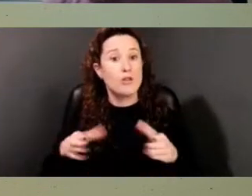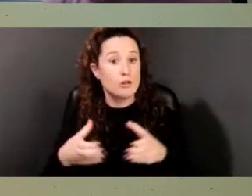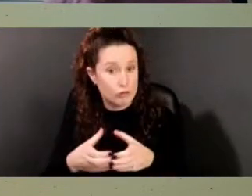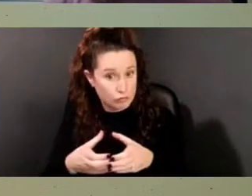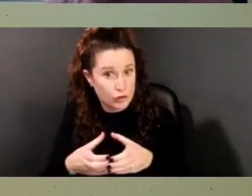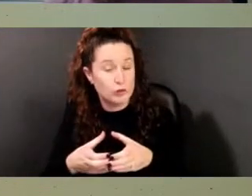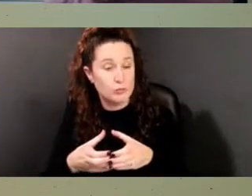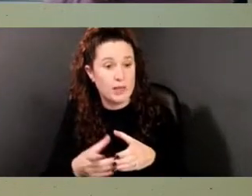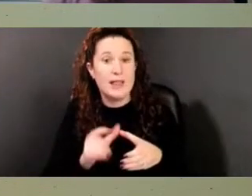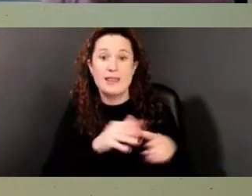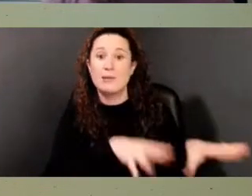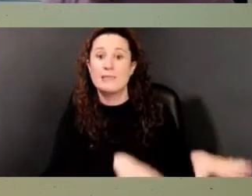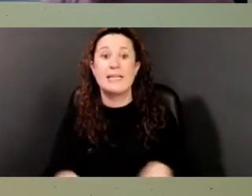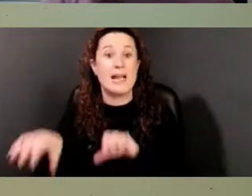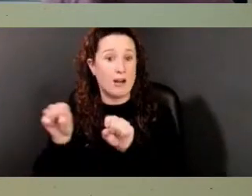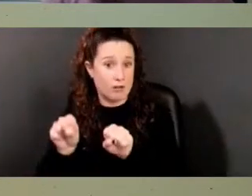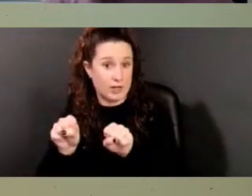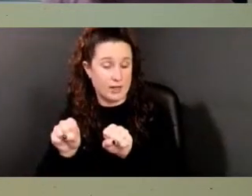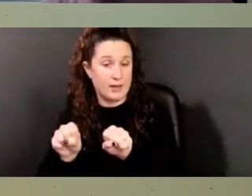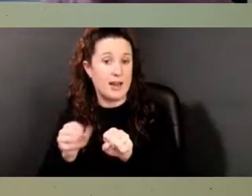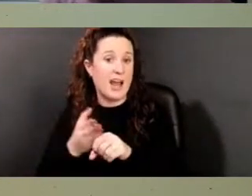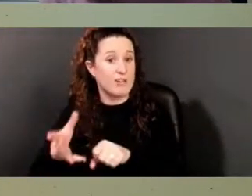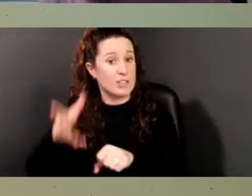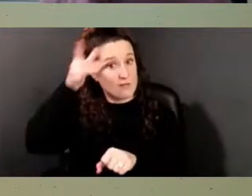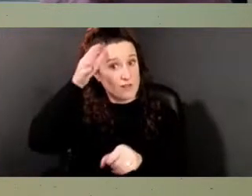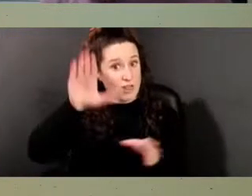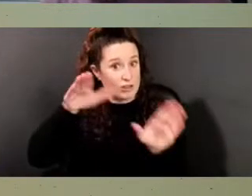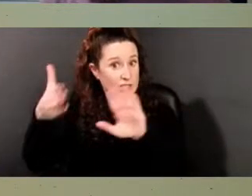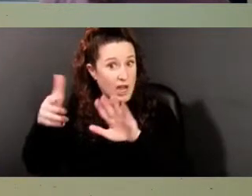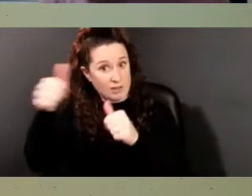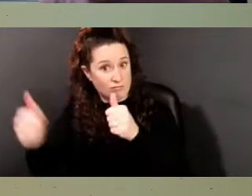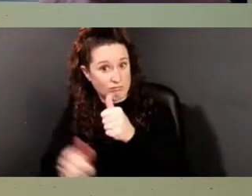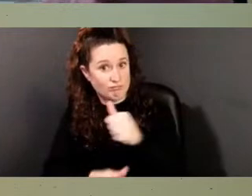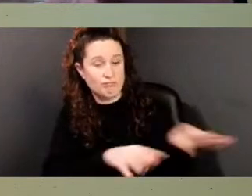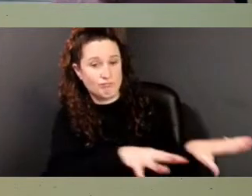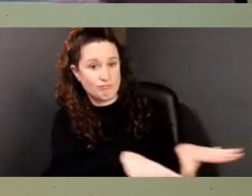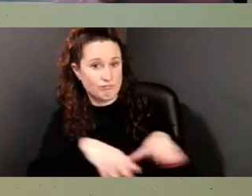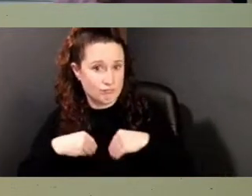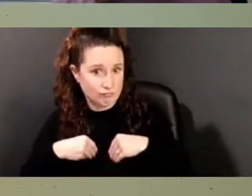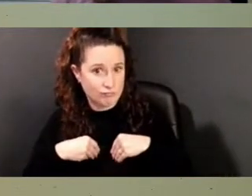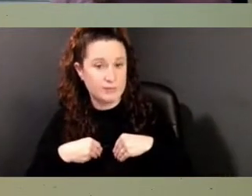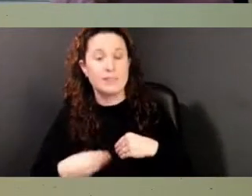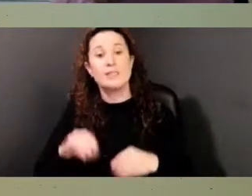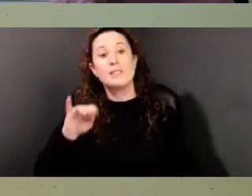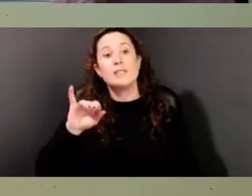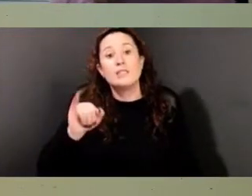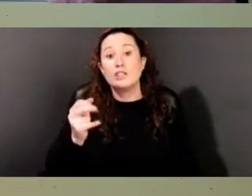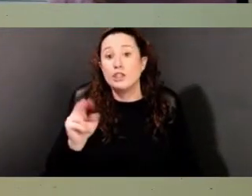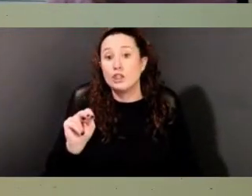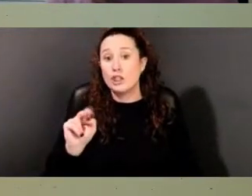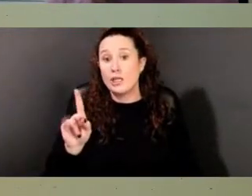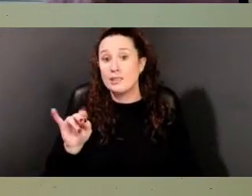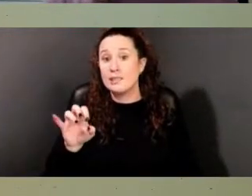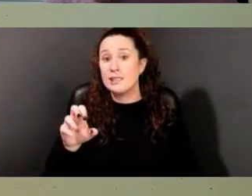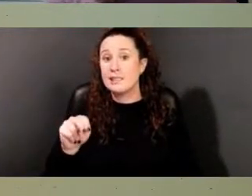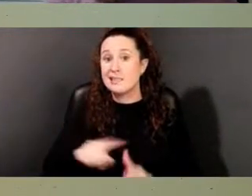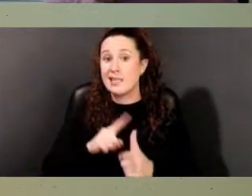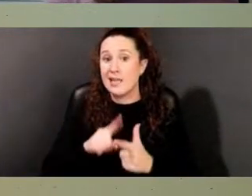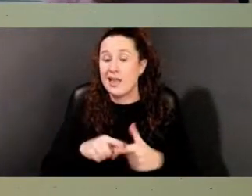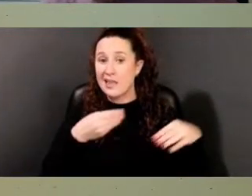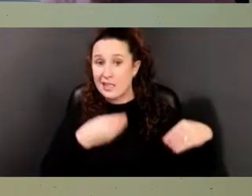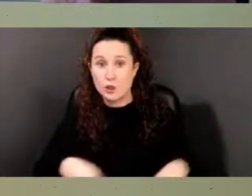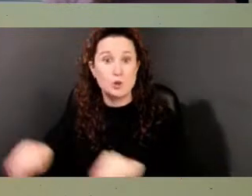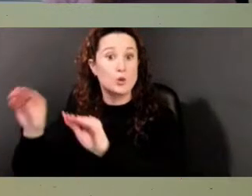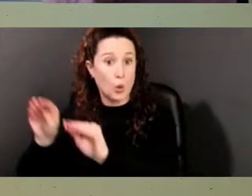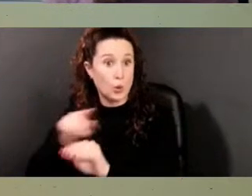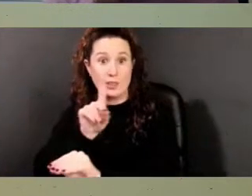at his father's death. Philemon then sold Dinah to another enslaver away from the Dickinson properties. Dinah and